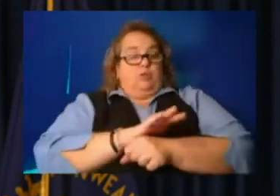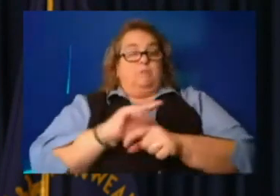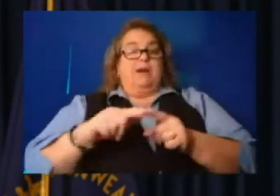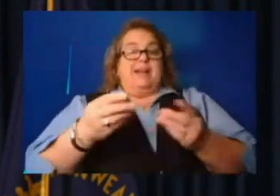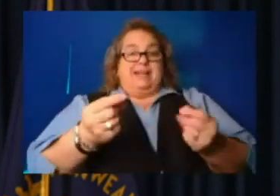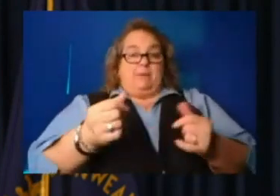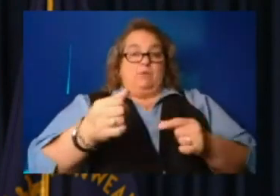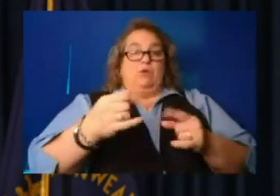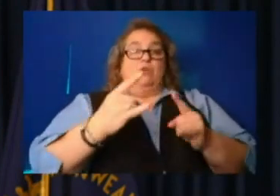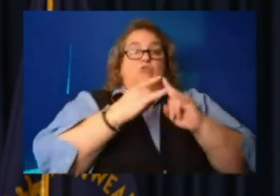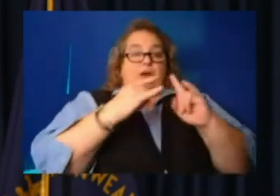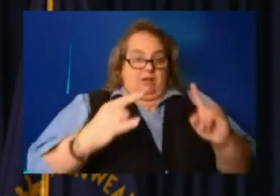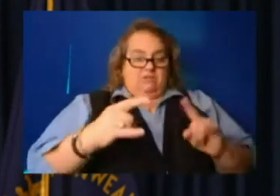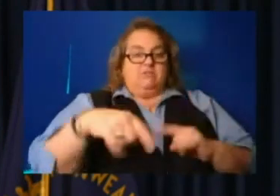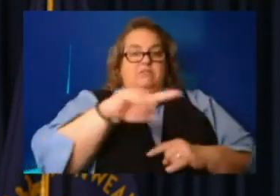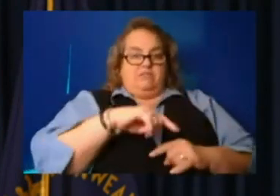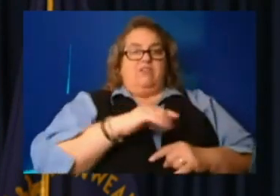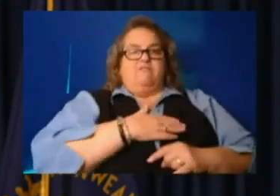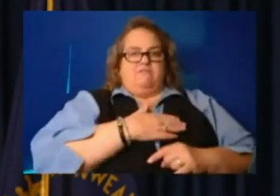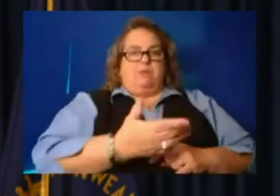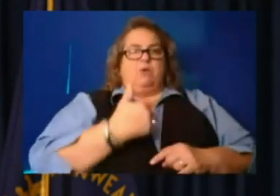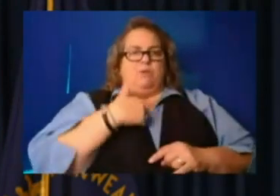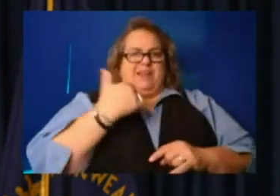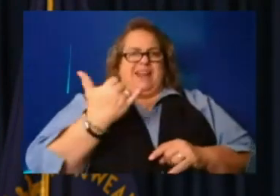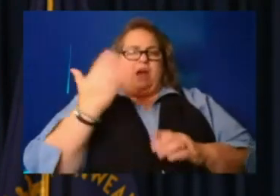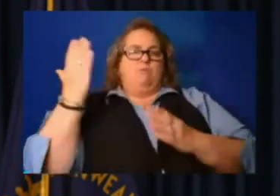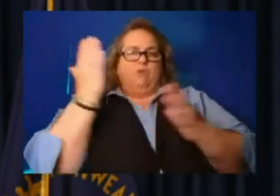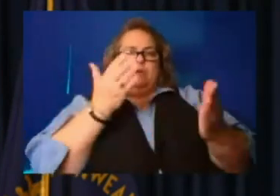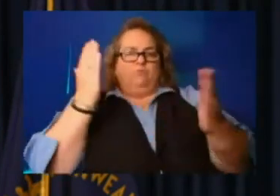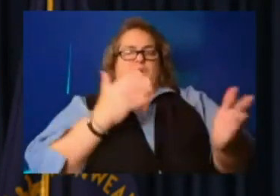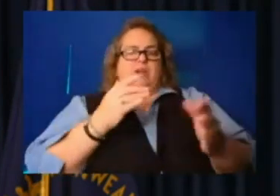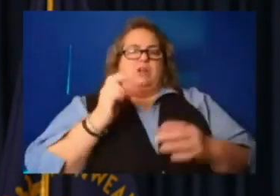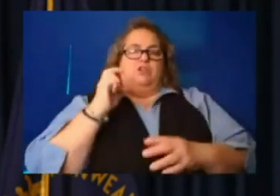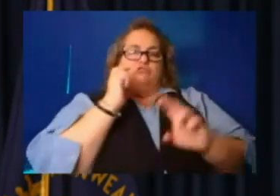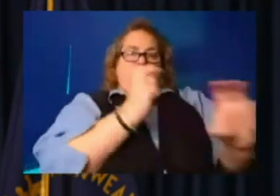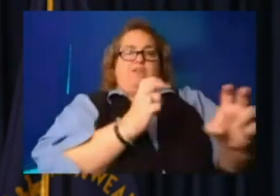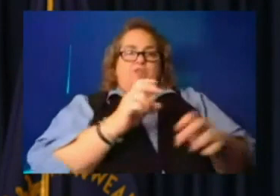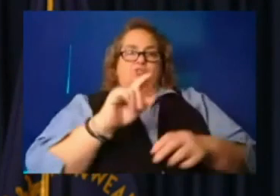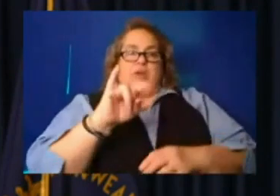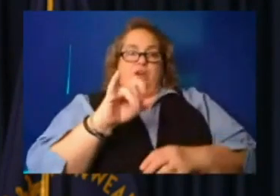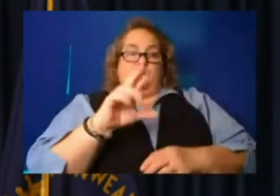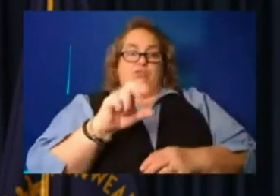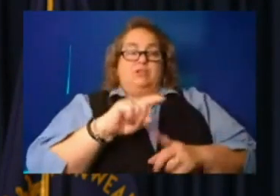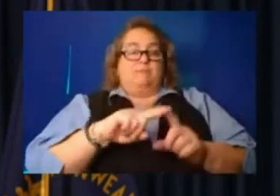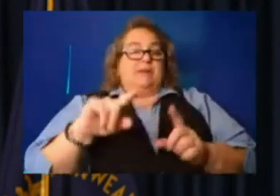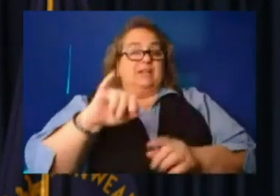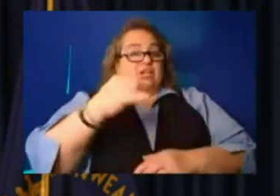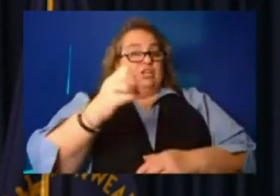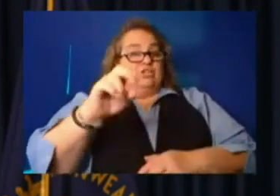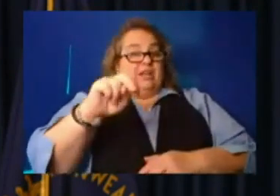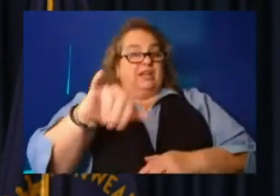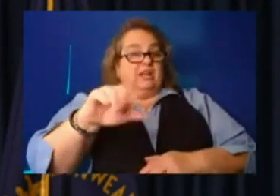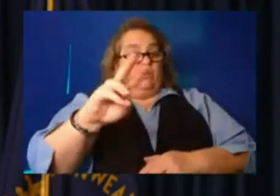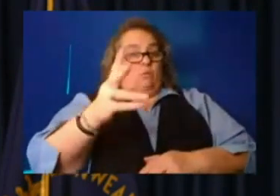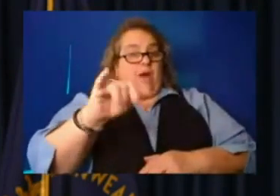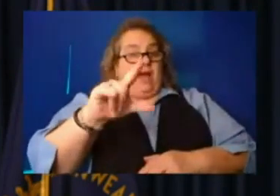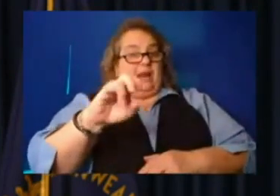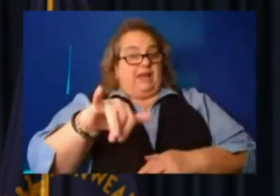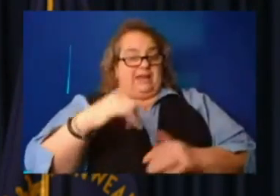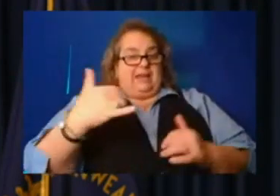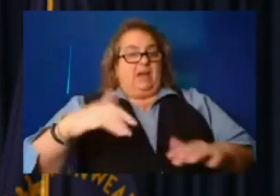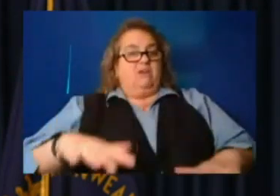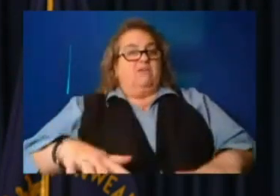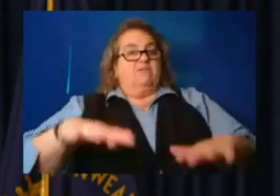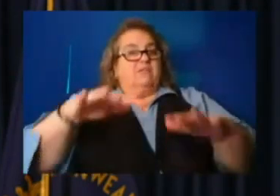trailers up. There are flooding issues at Jenny Wiley right now. Not in people's rooms. We're using a boat to get people to